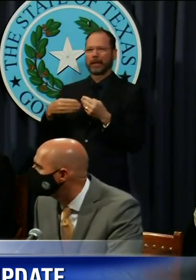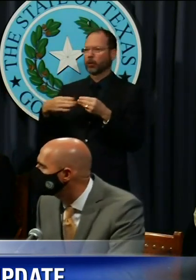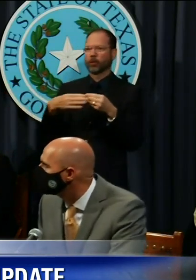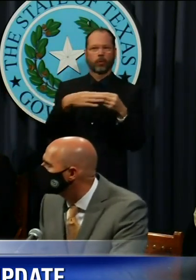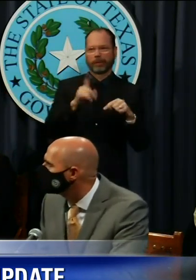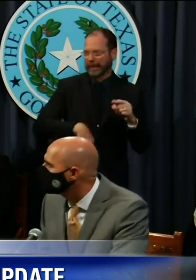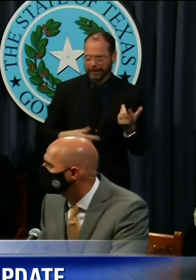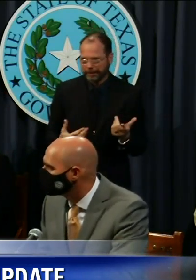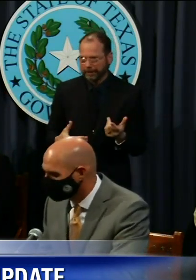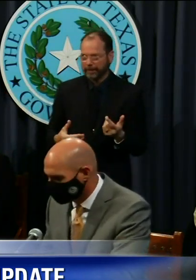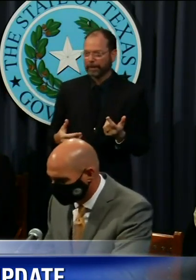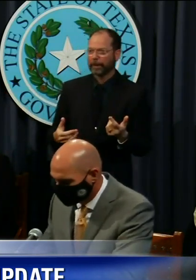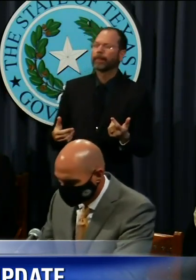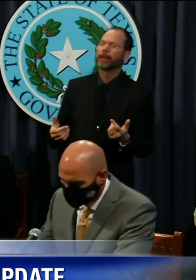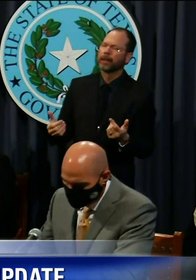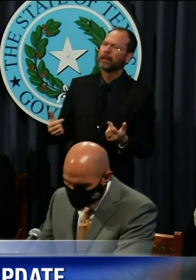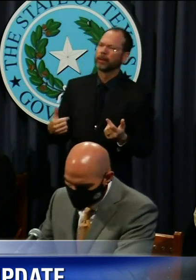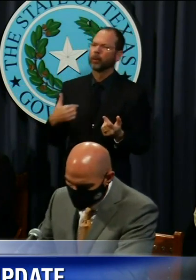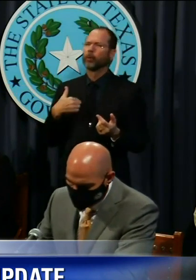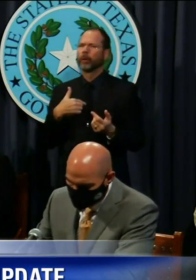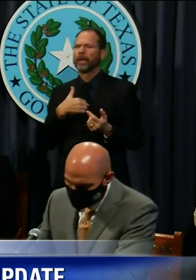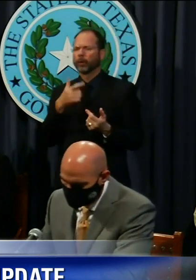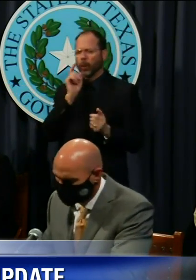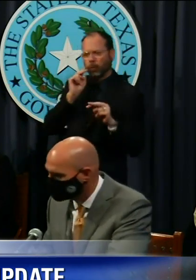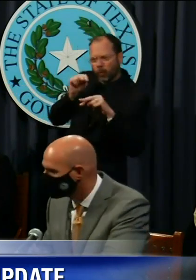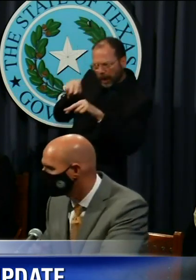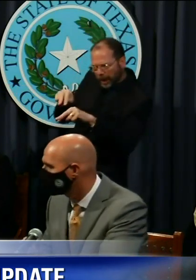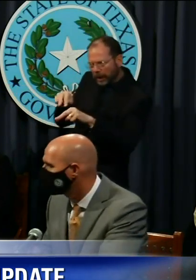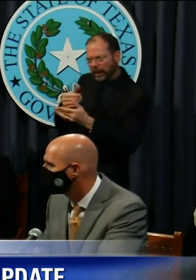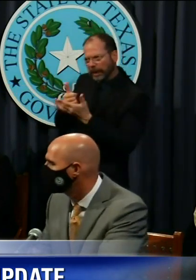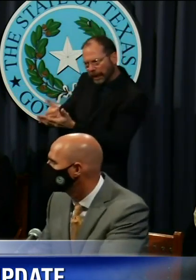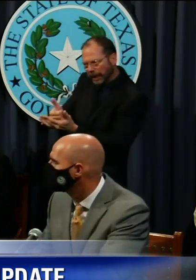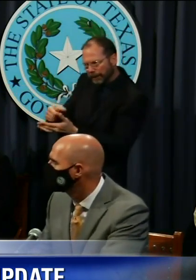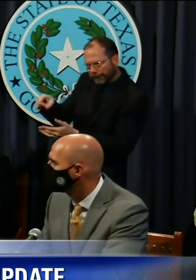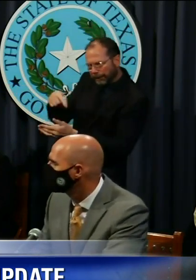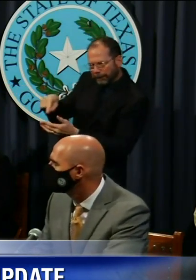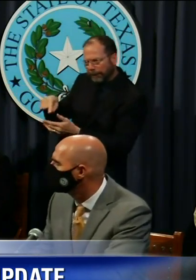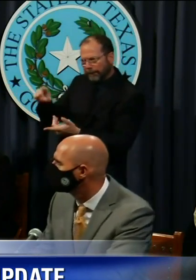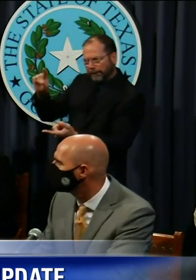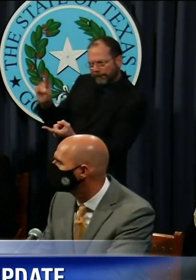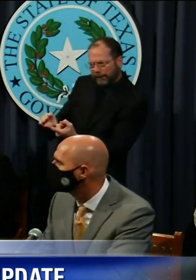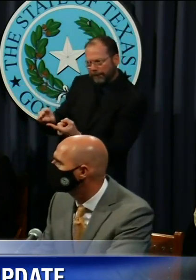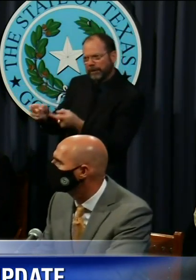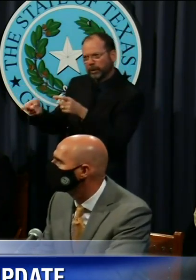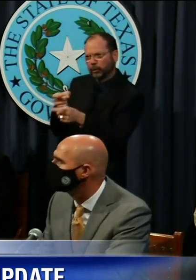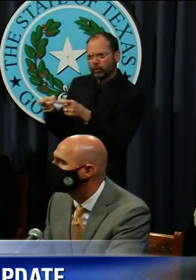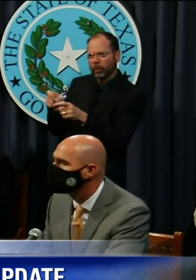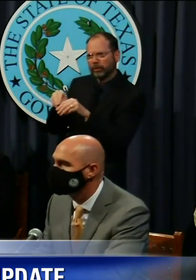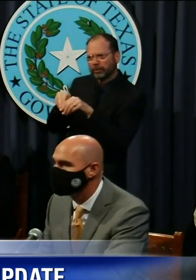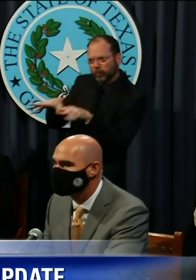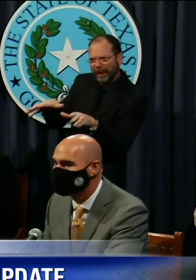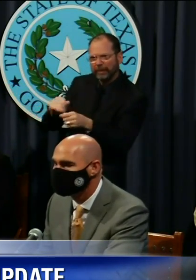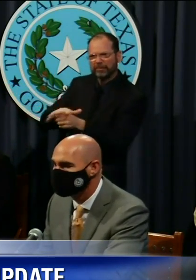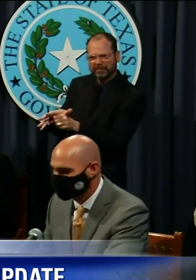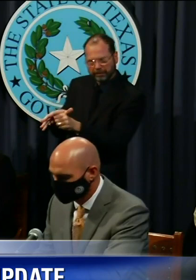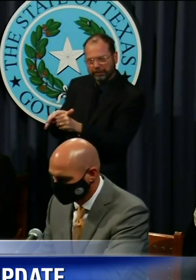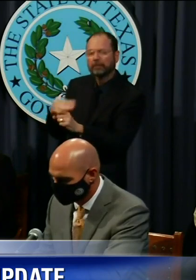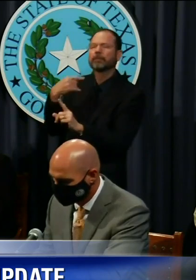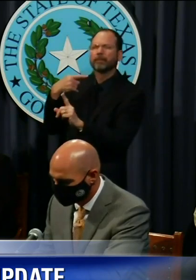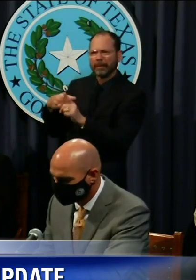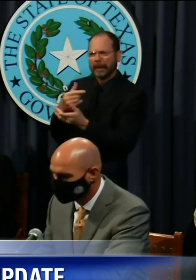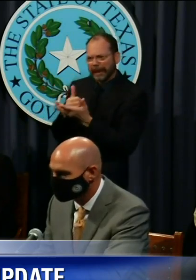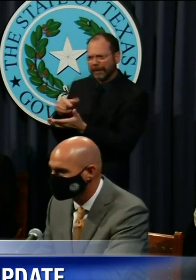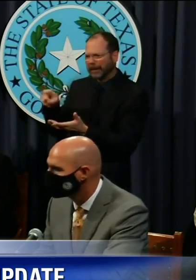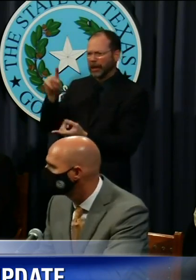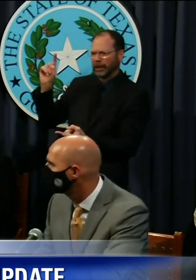So, we will continue to work with those regions to help them better contain their COVID spread, as well as to help them